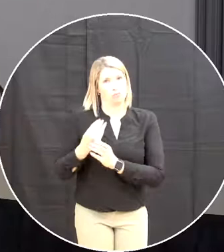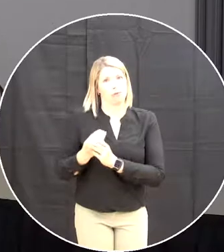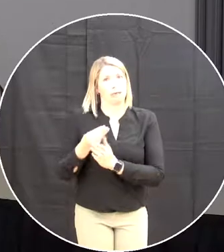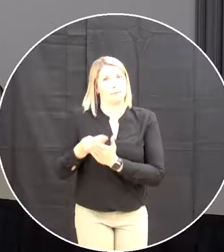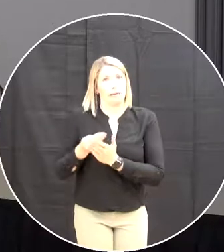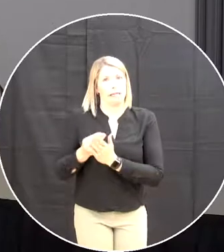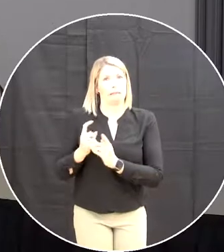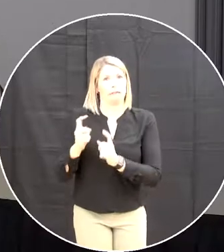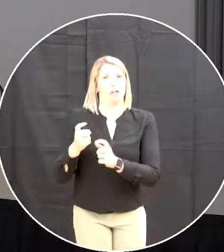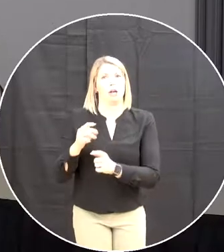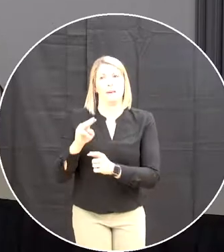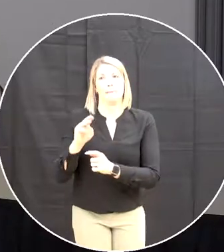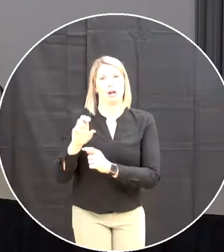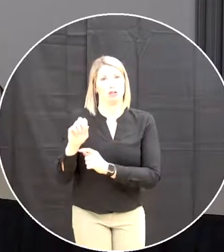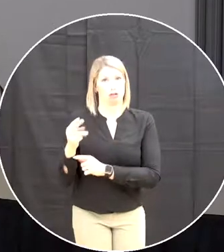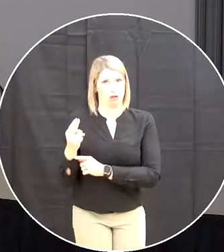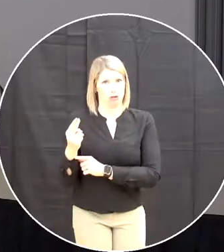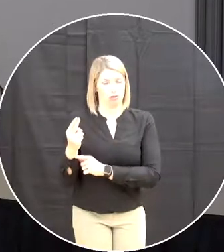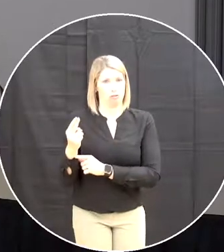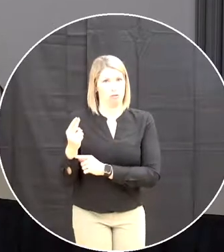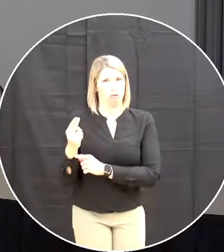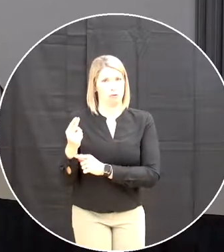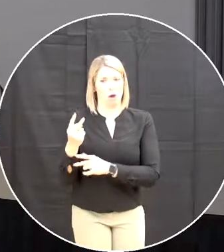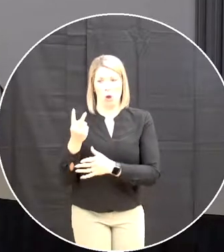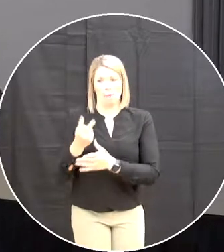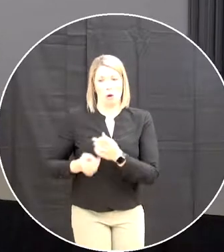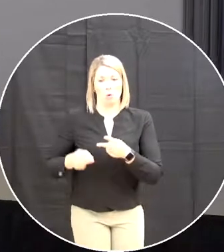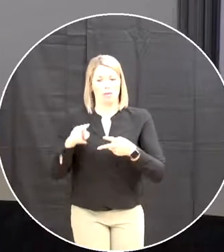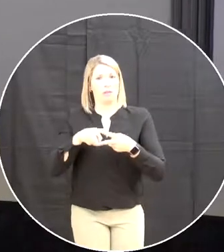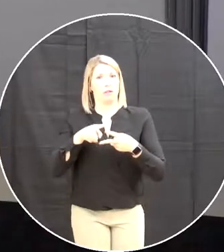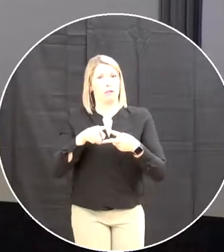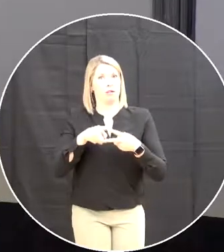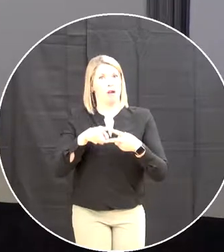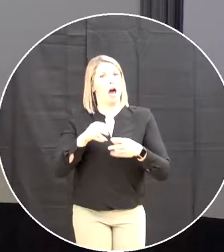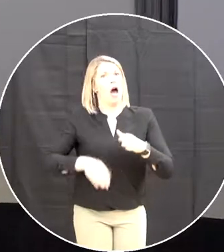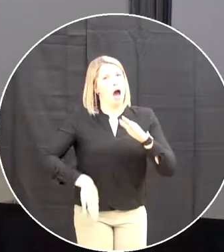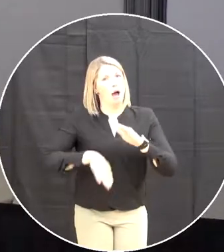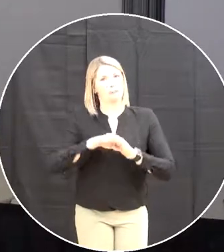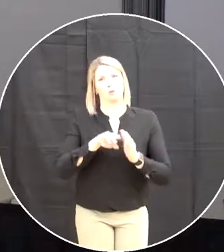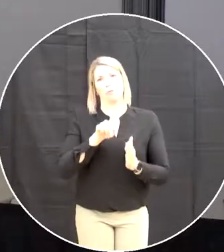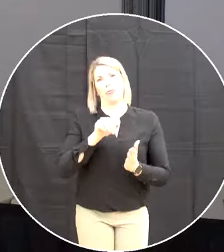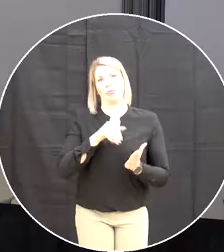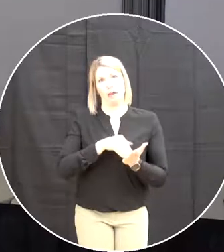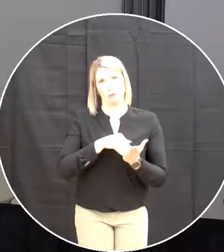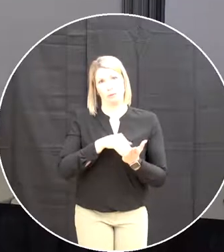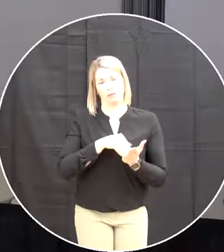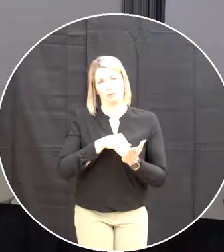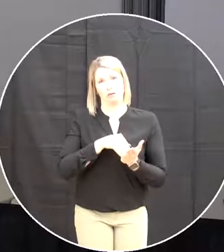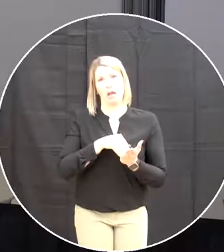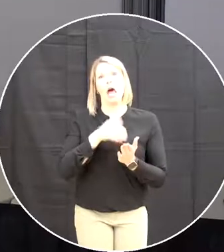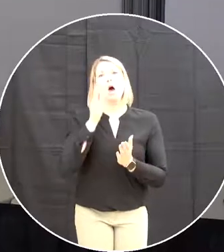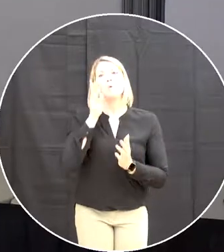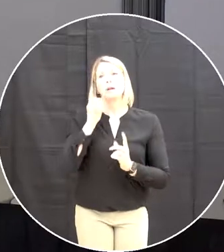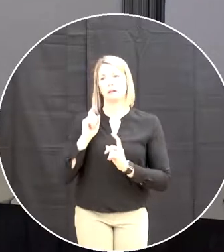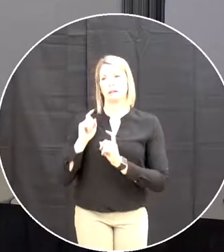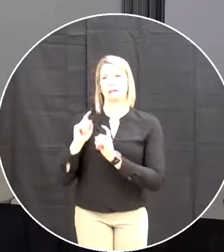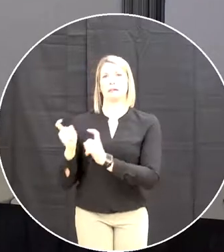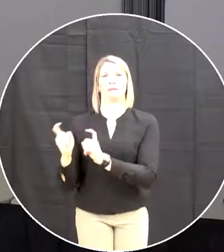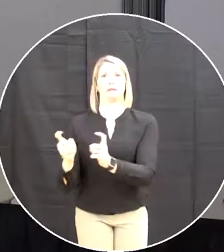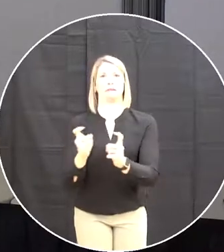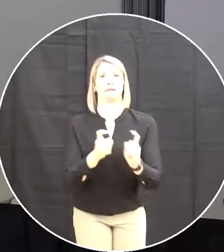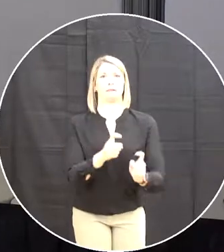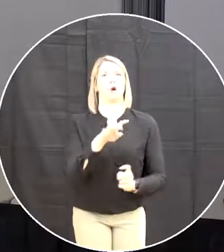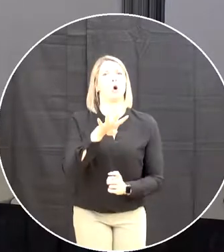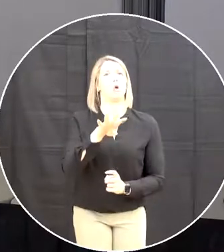each school year and these grants would be up to a thousand dollars each and we would offer 40 grants in total 20